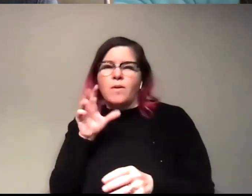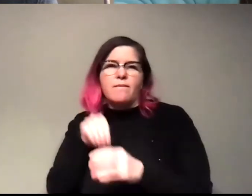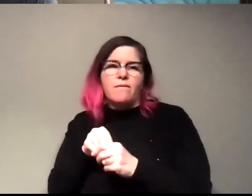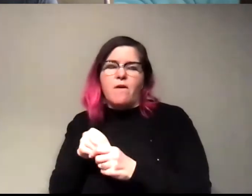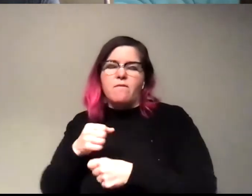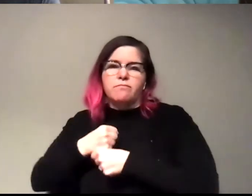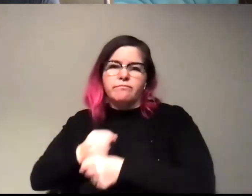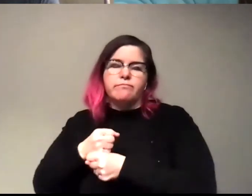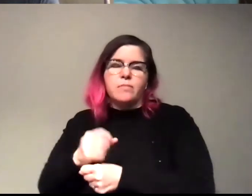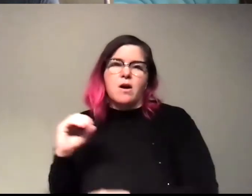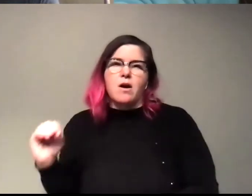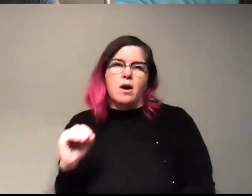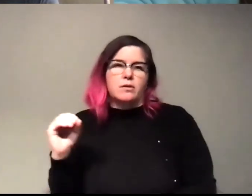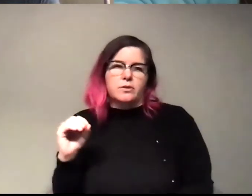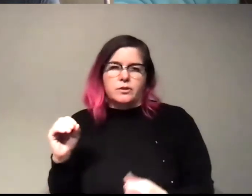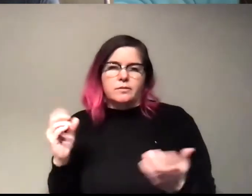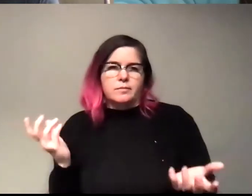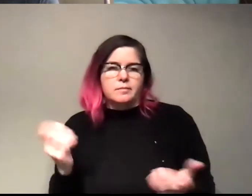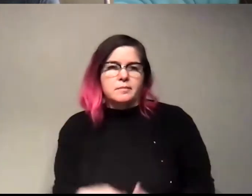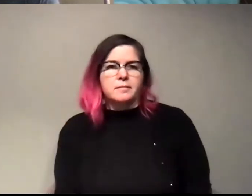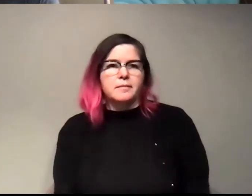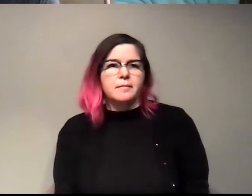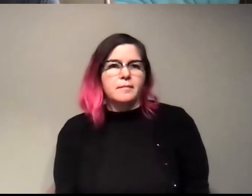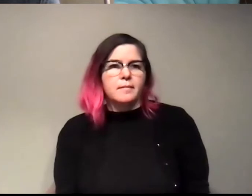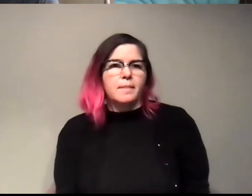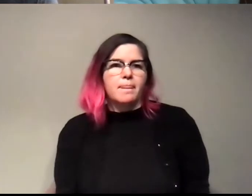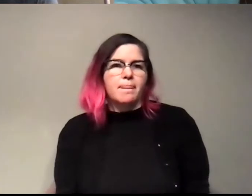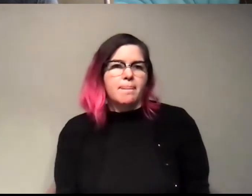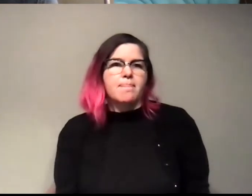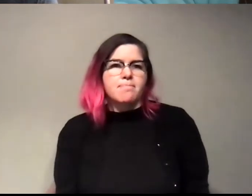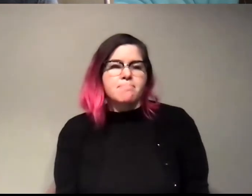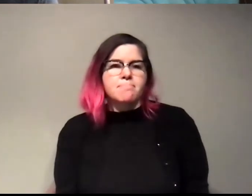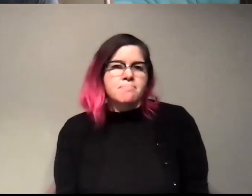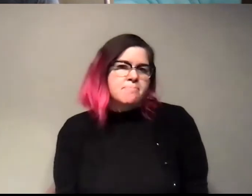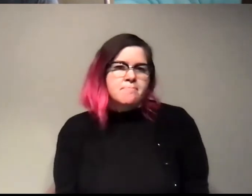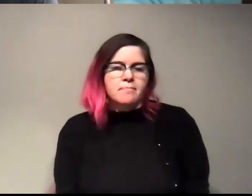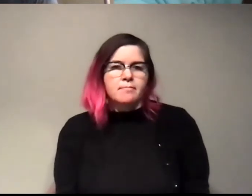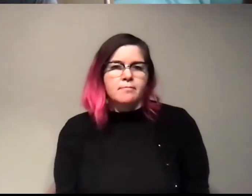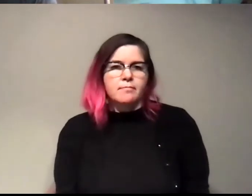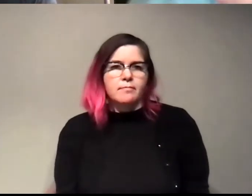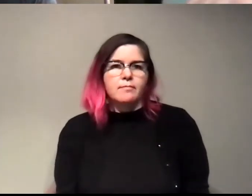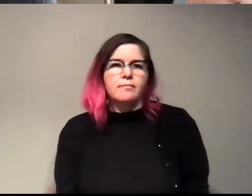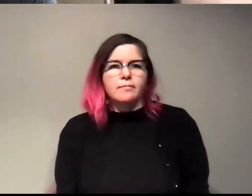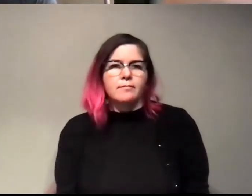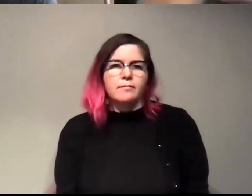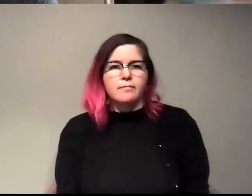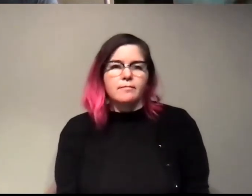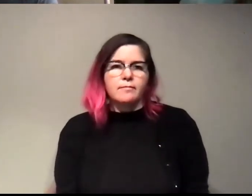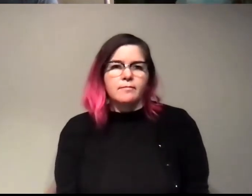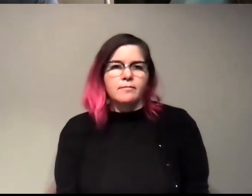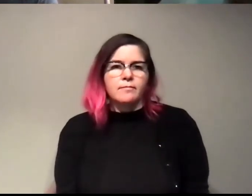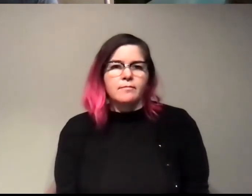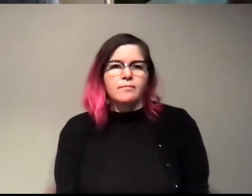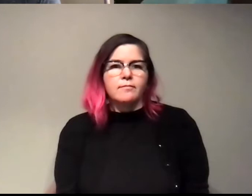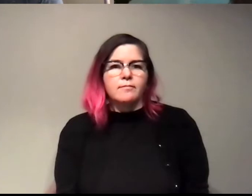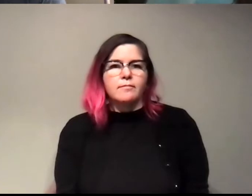oxygen or, or, you know, to power their metabolism. Yeah. That's a little, you know, That's getting in